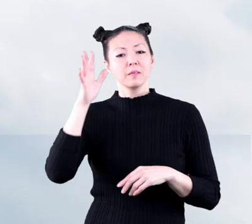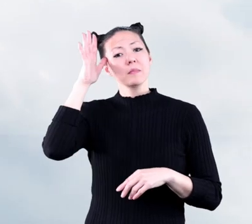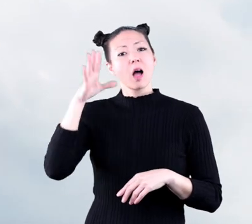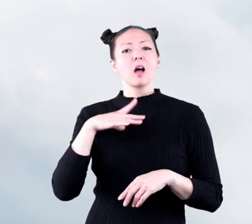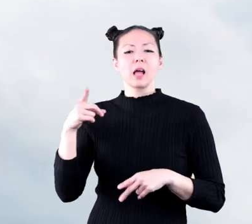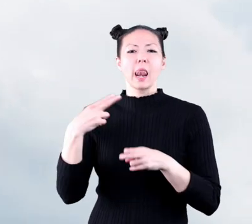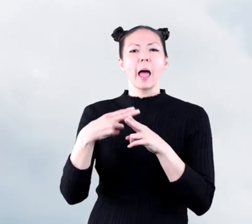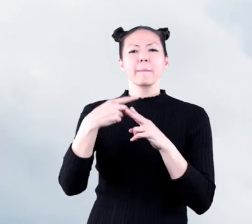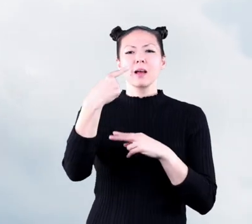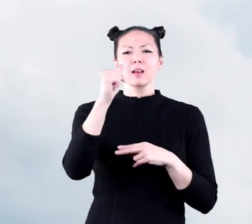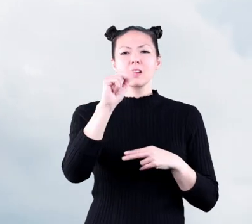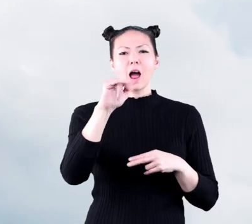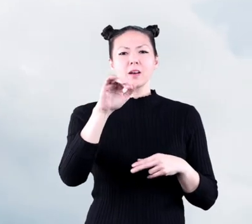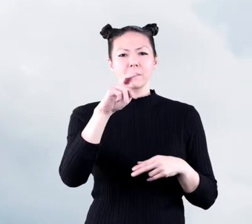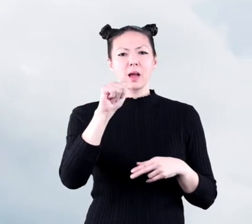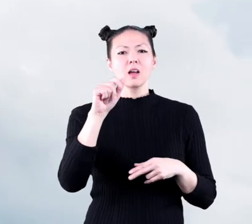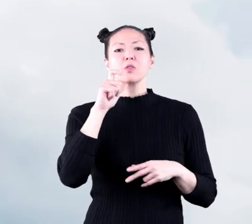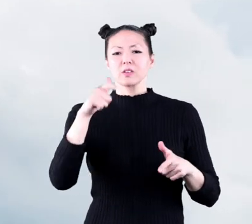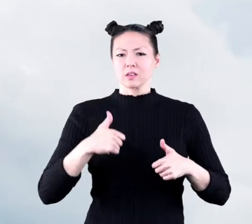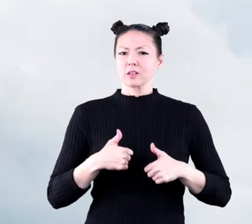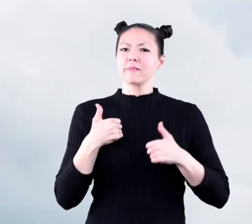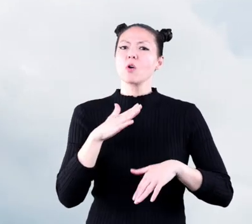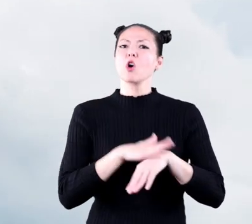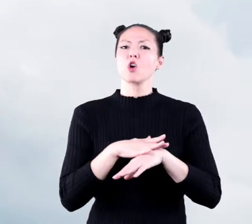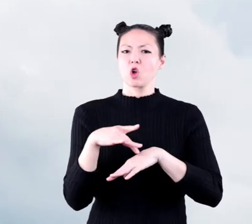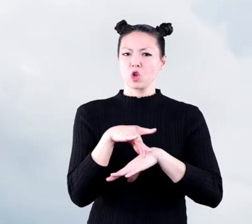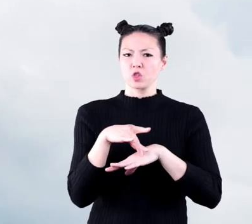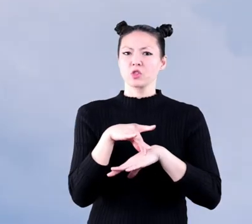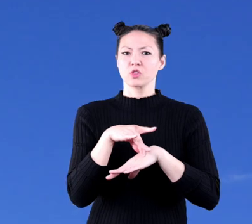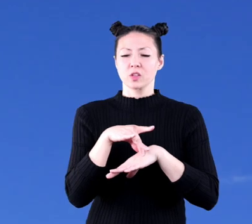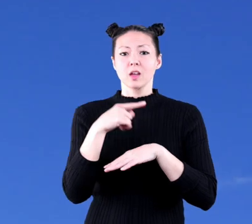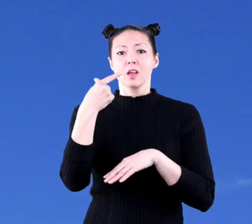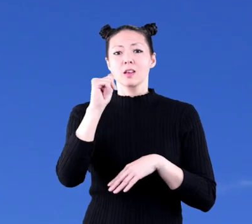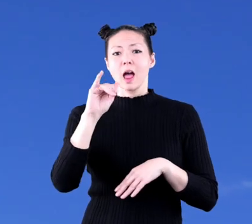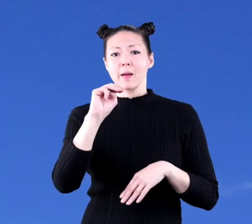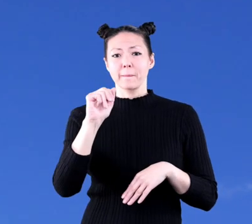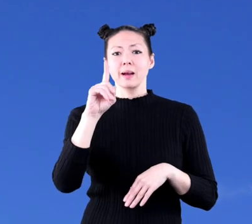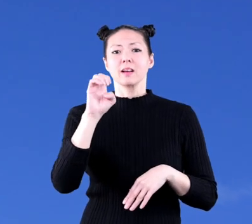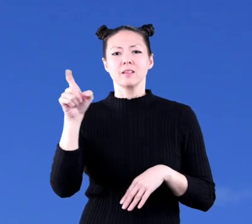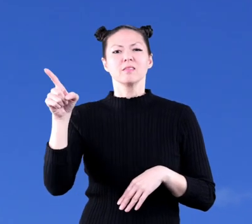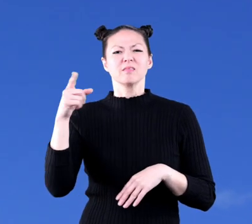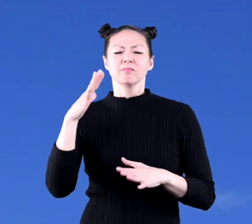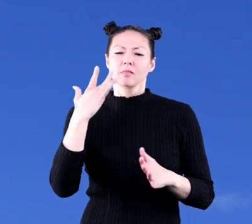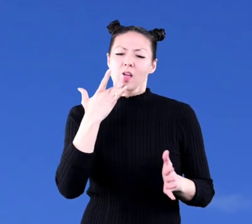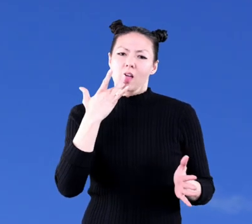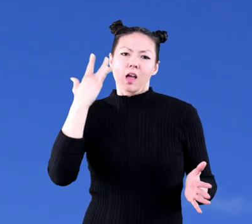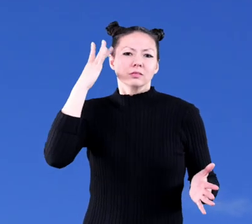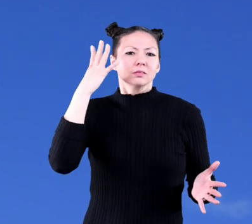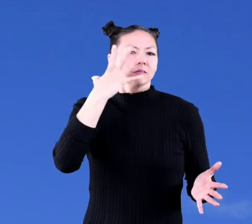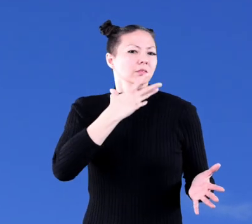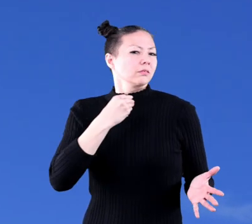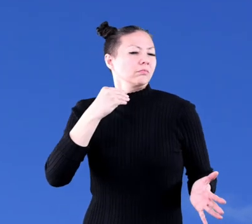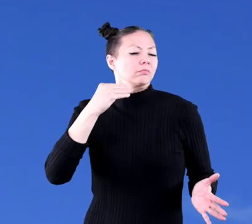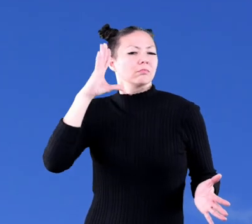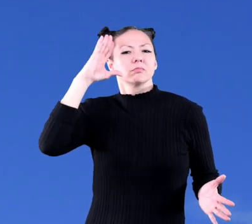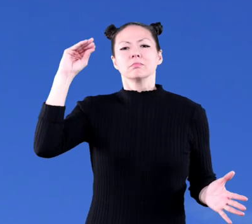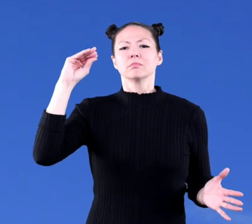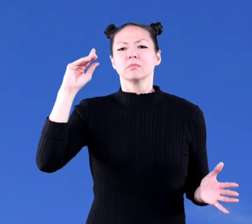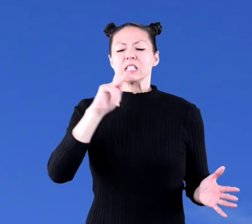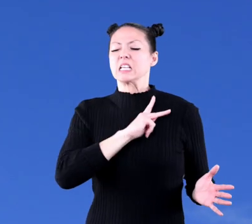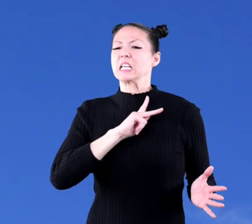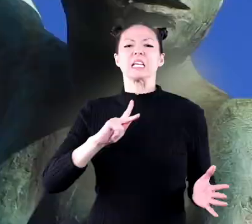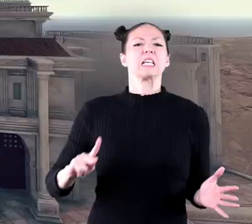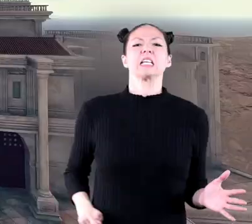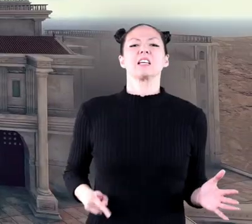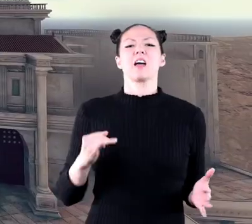about a man named Ganymede, who lived on Earth. Ganymede was very handsome and the king of the gods.